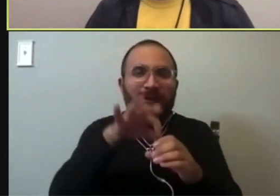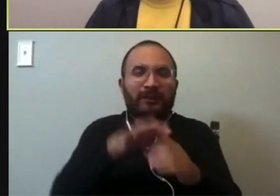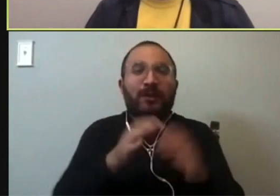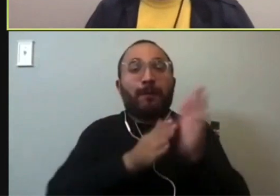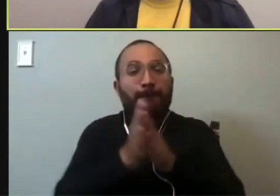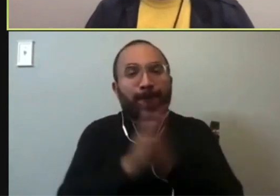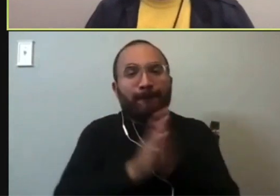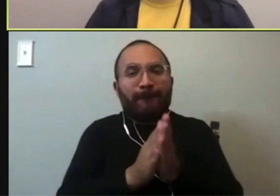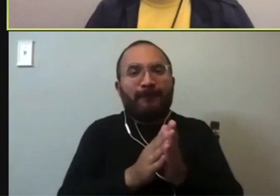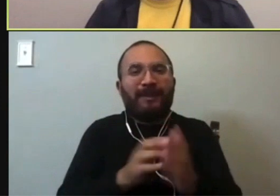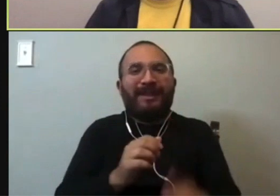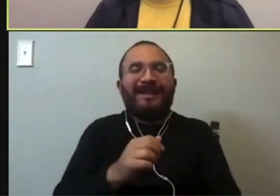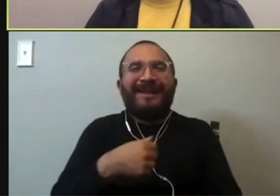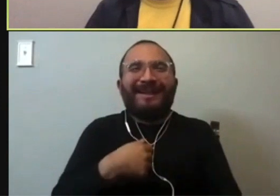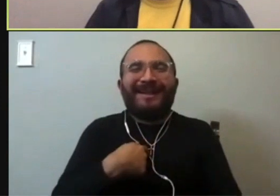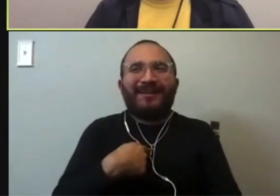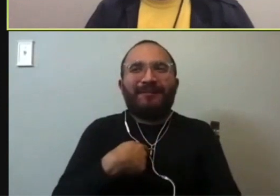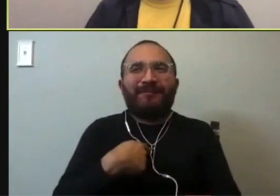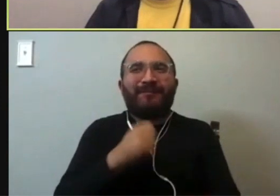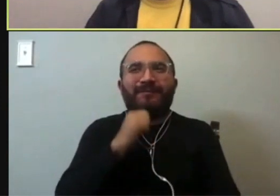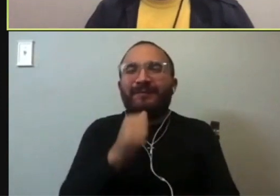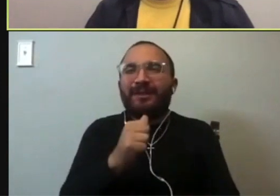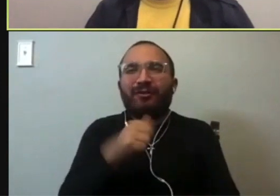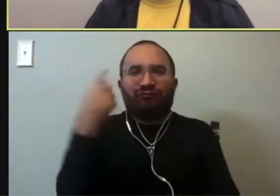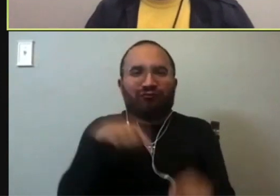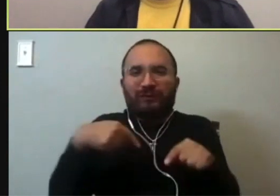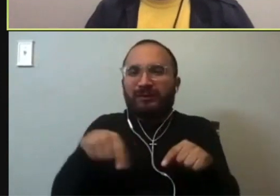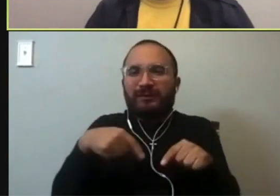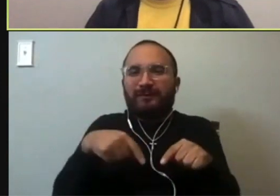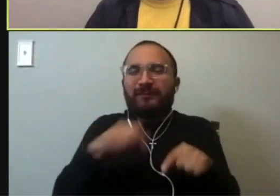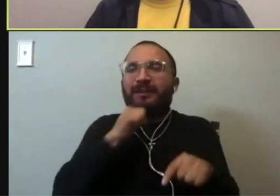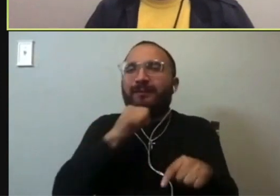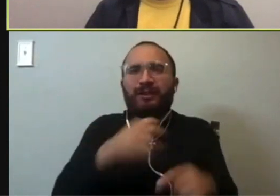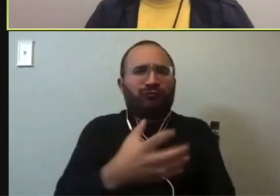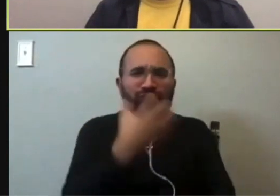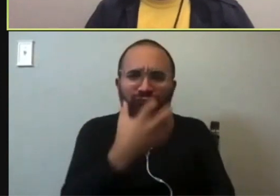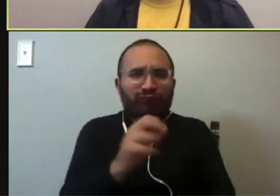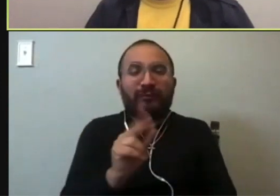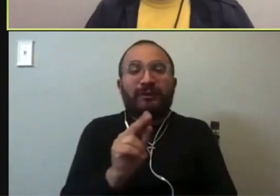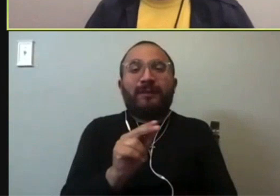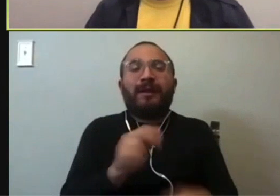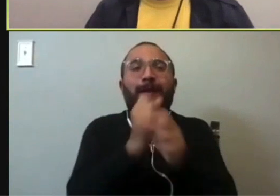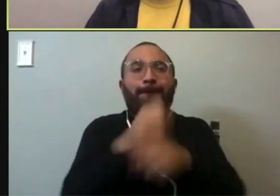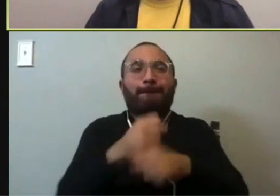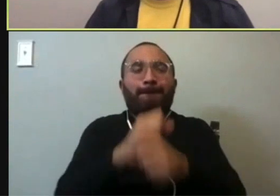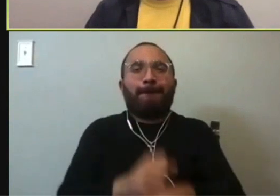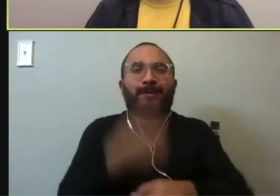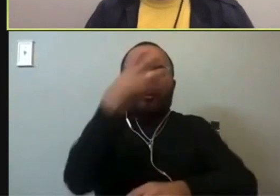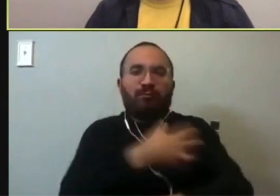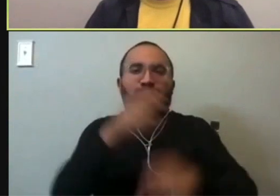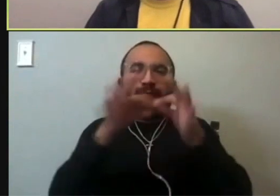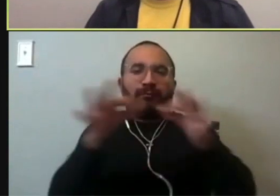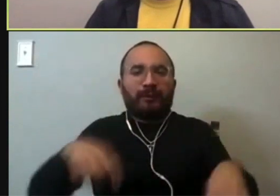election opponent and the men who have previously held that office. I think I'm making a powerful statement for women in the law in our state in 2020.